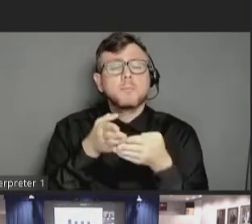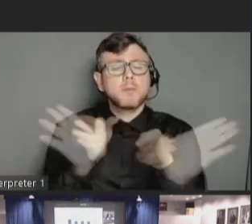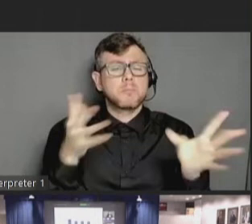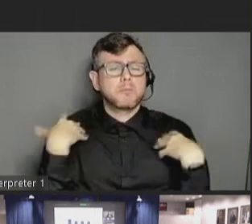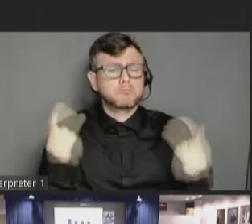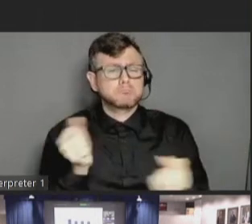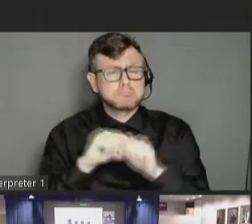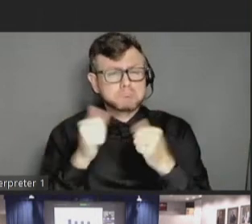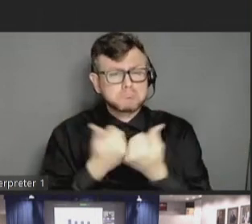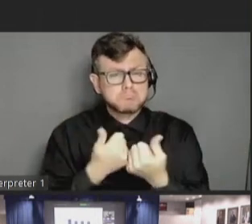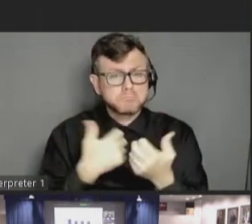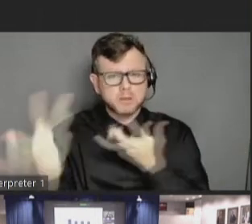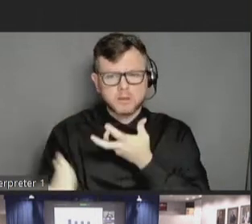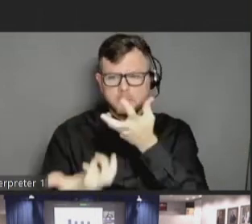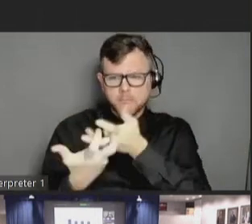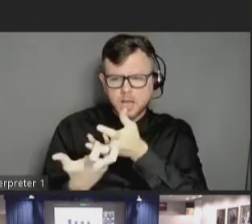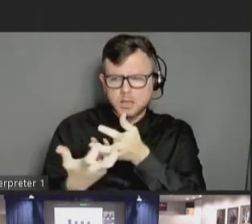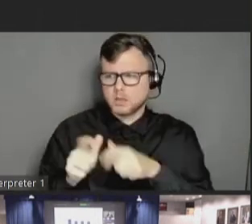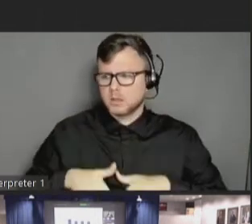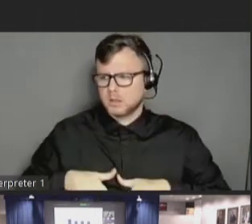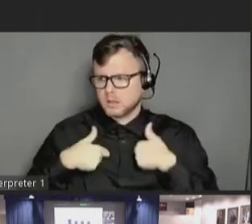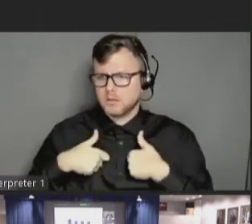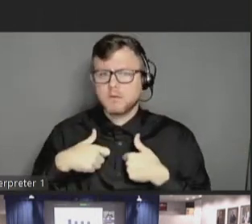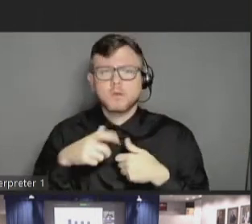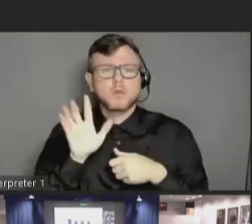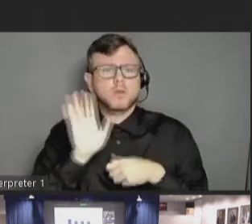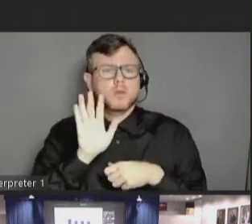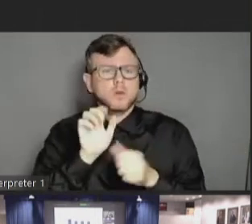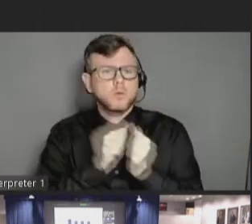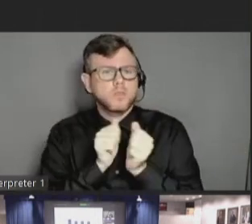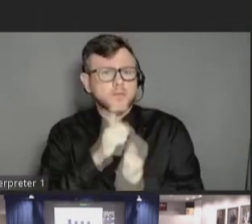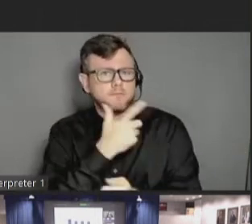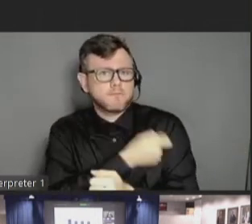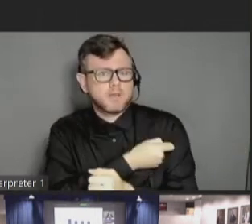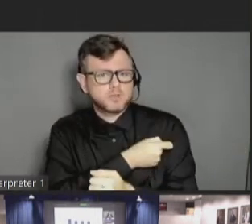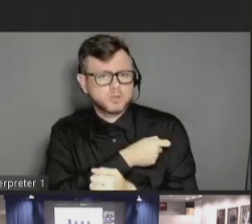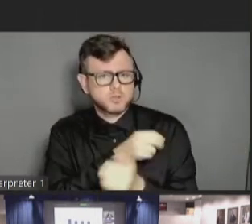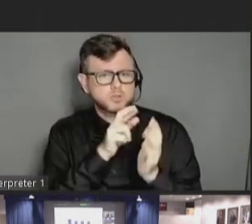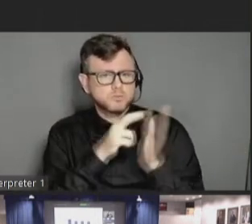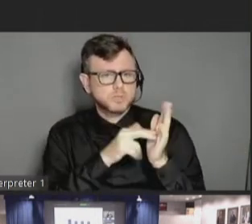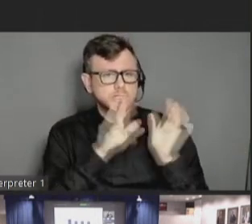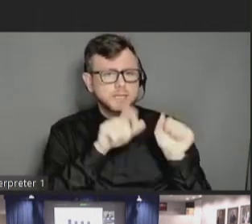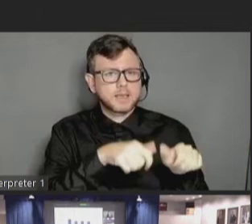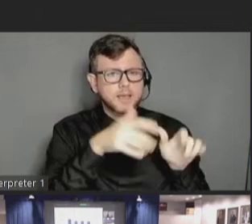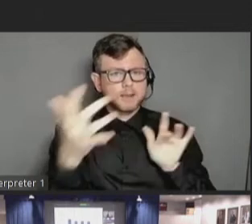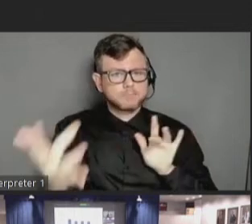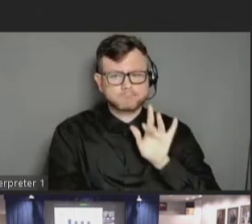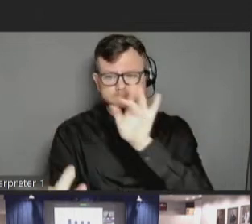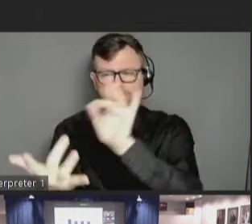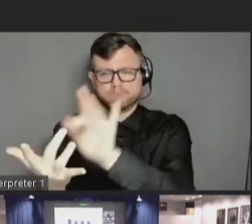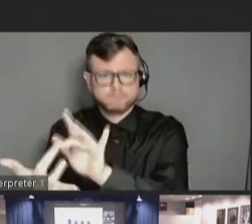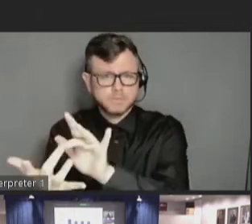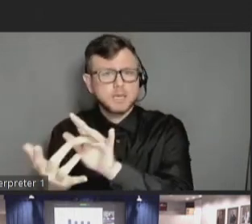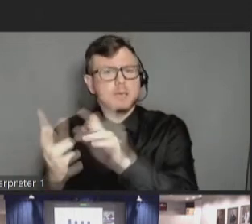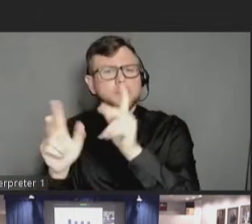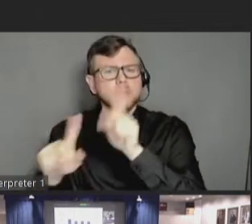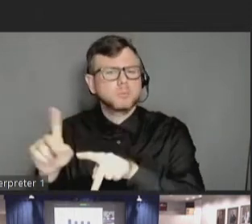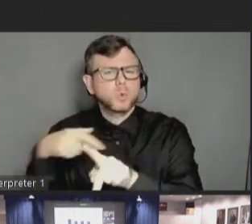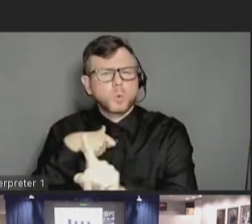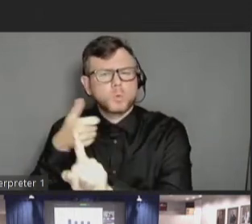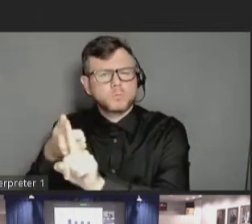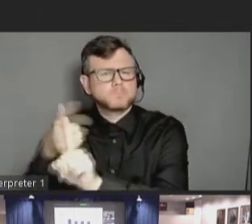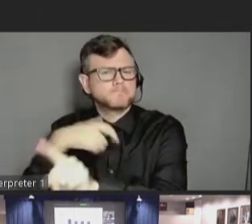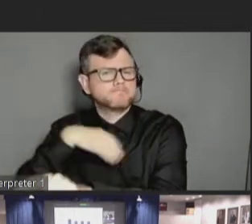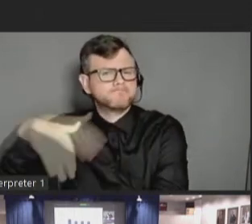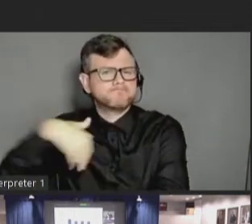where people were living with their vaccine registries to do outreach to people who hadn't yet been vaccinated. Doing